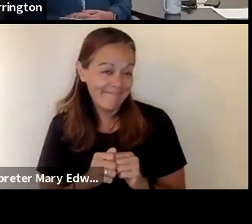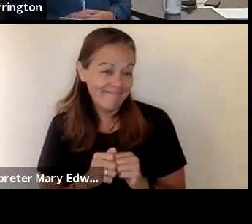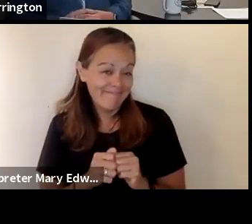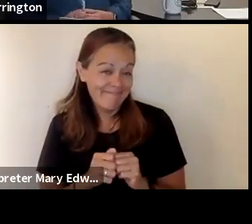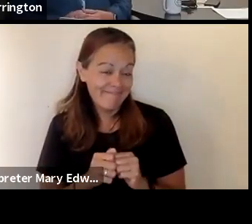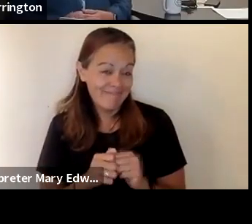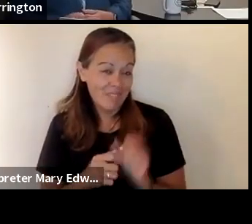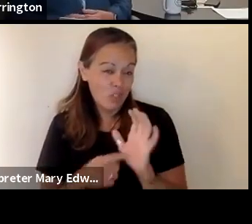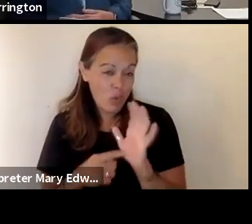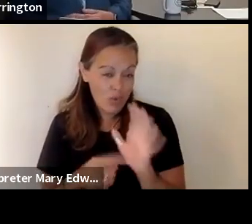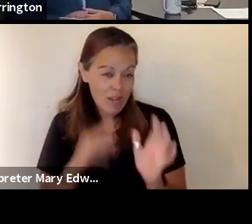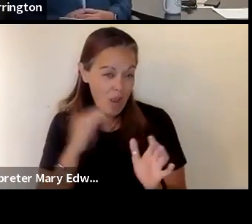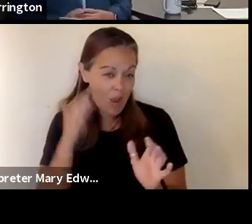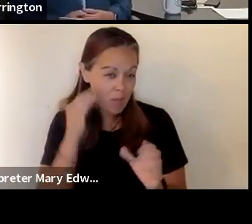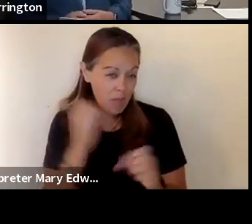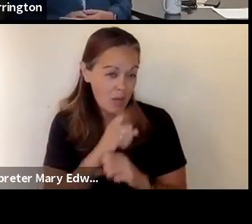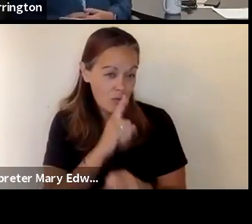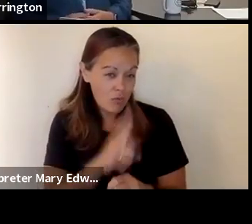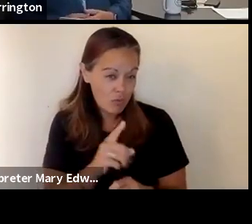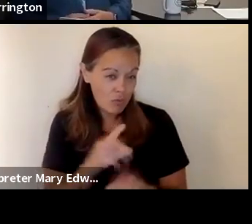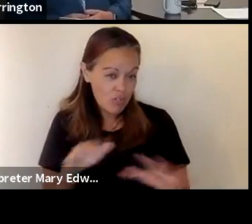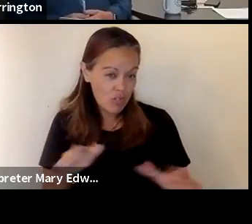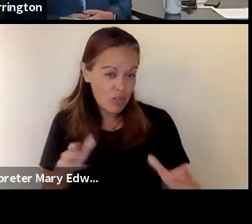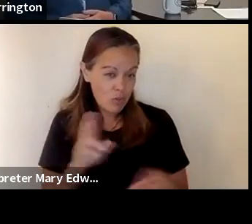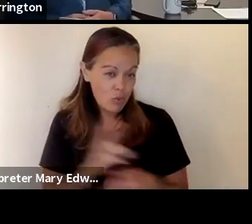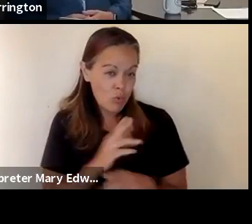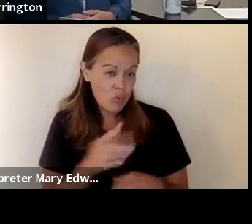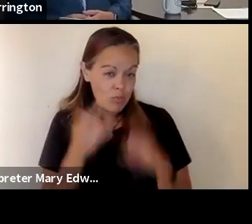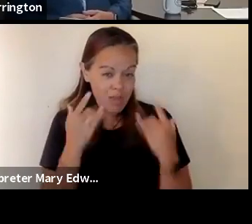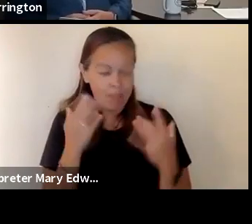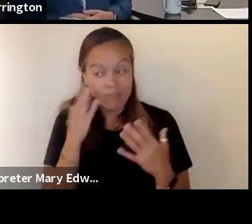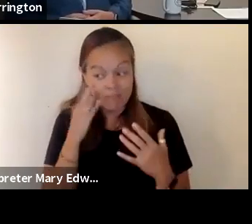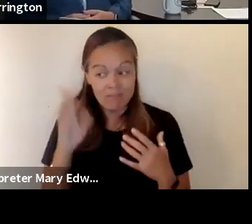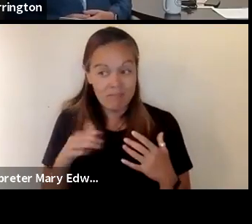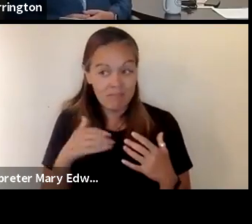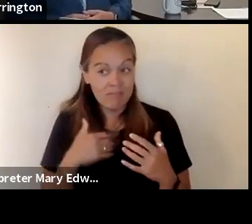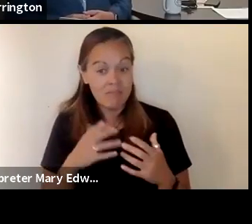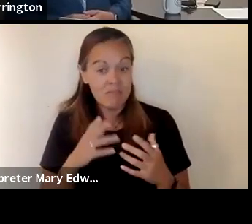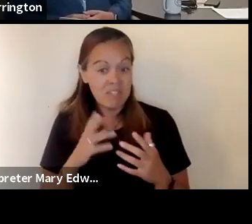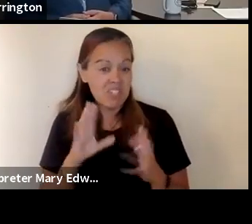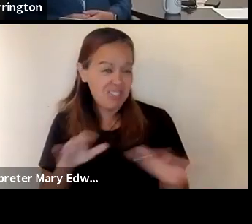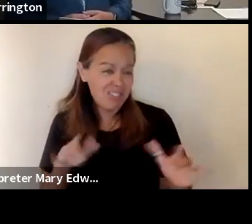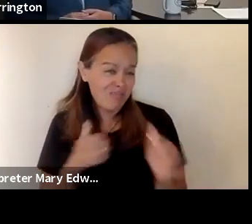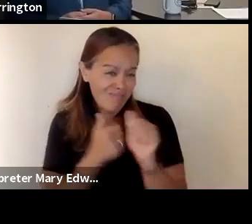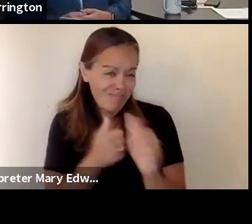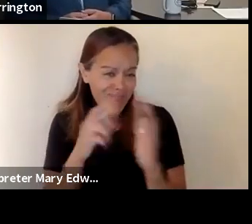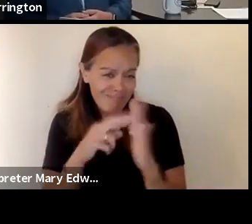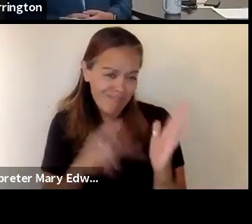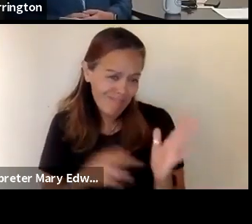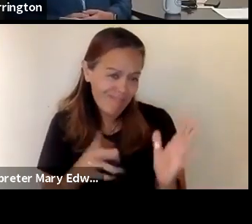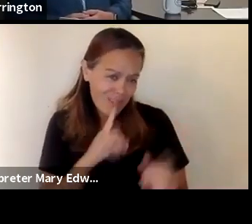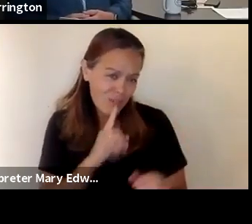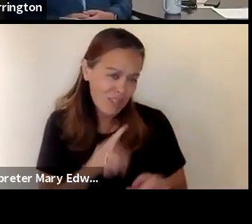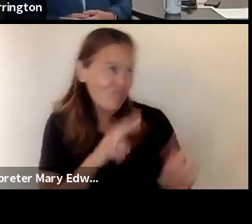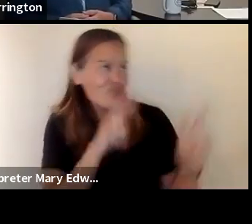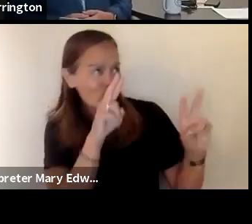and uh ensuring that children wear masks and we know that children can follow rules they really can um so the more that we encourage that at